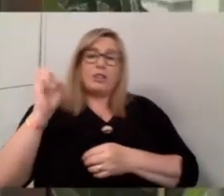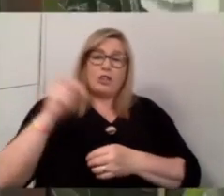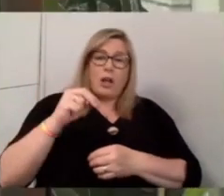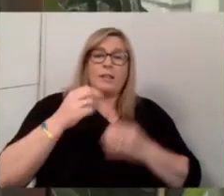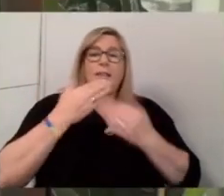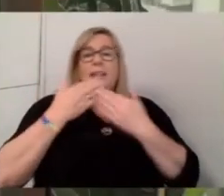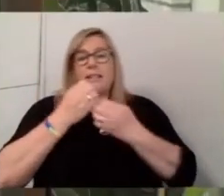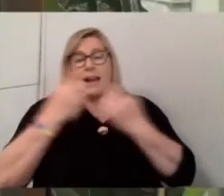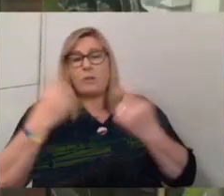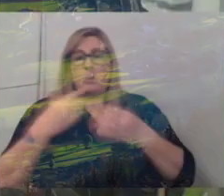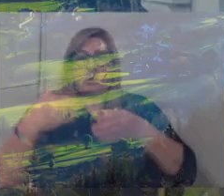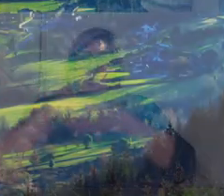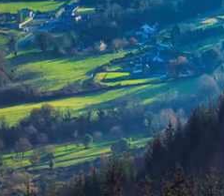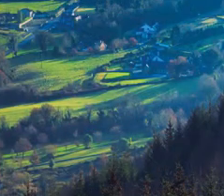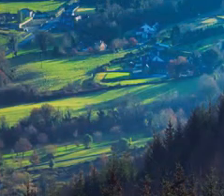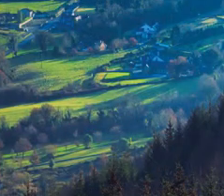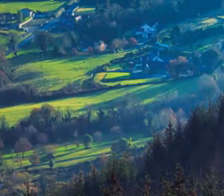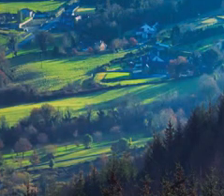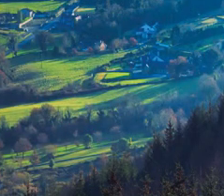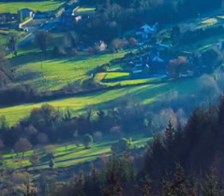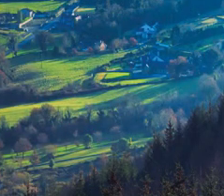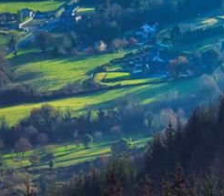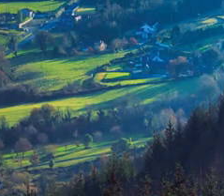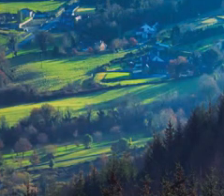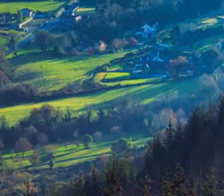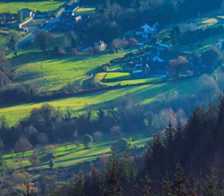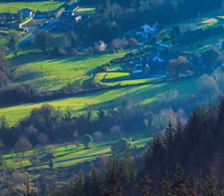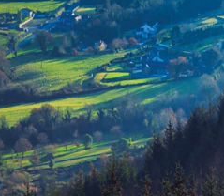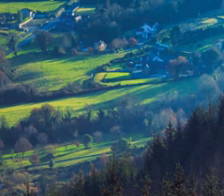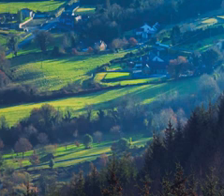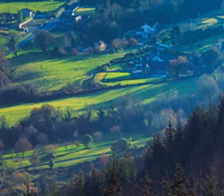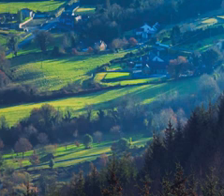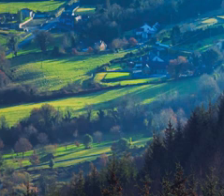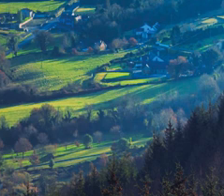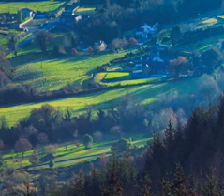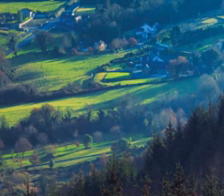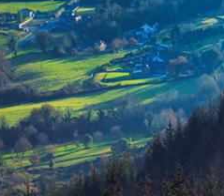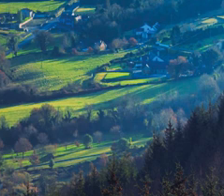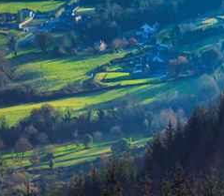and brought in those very important points. Thank you much joining us.